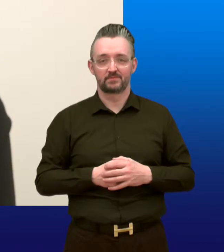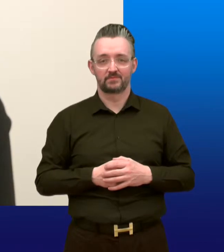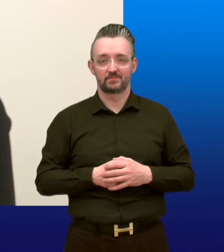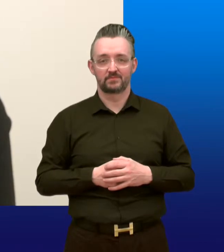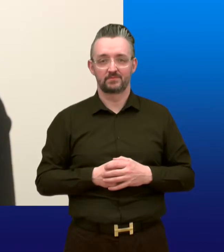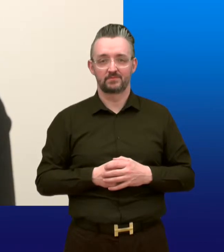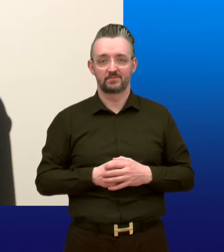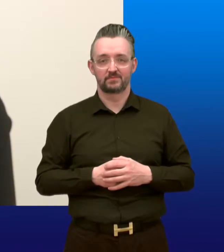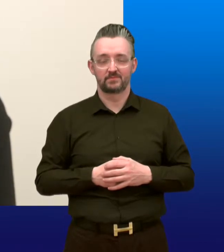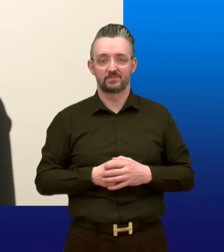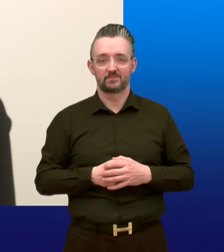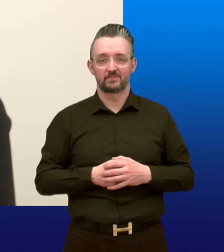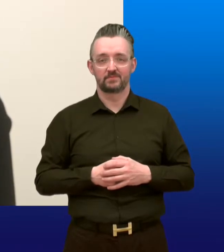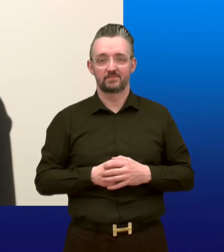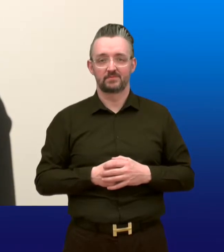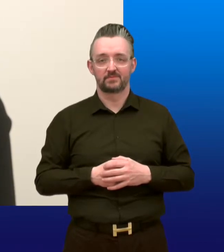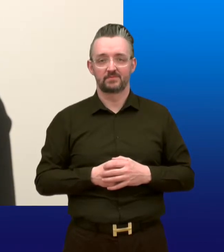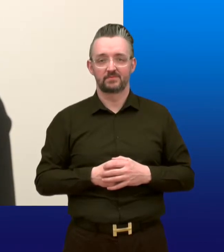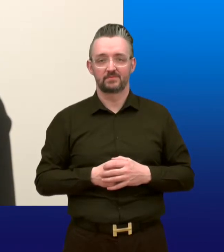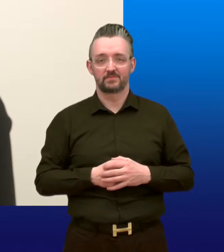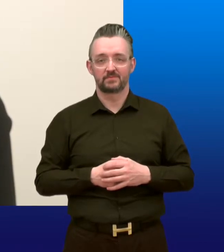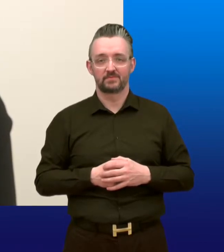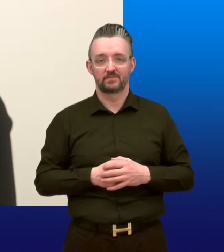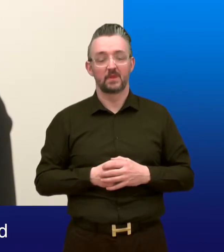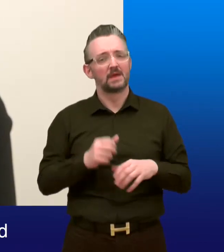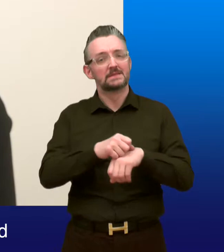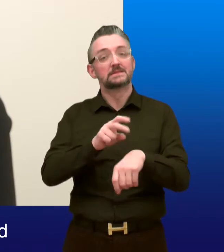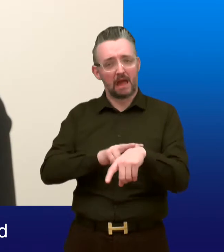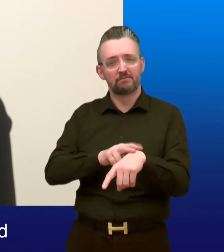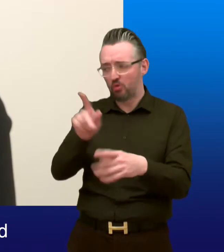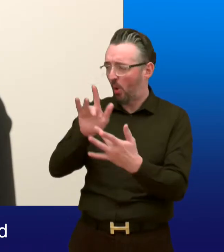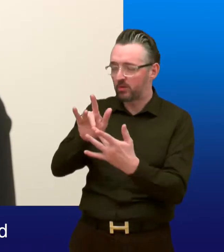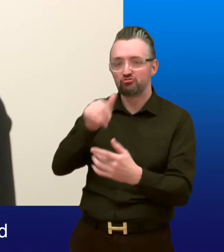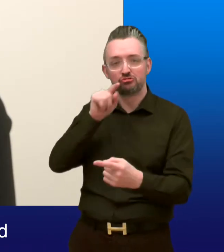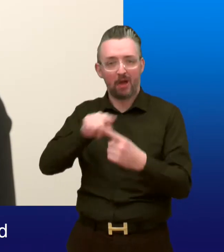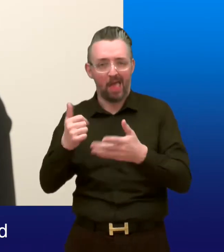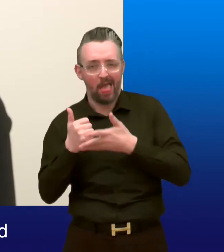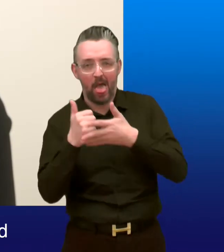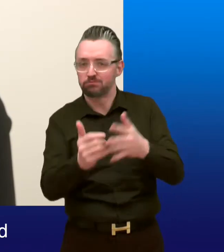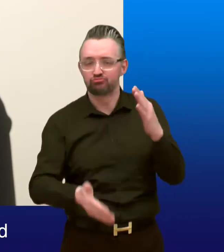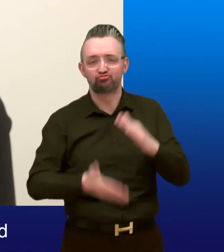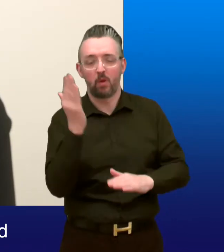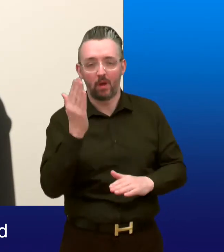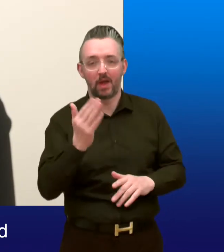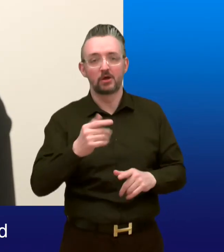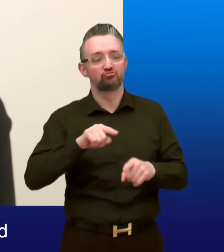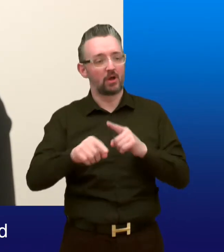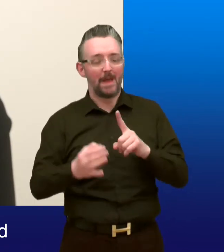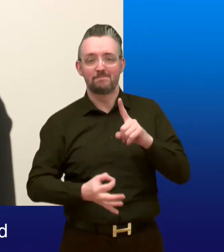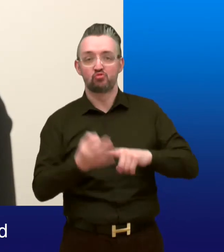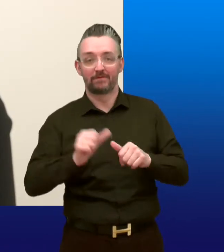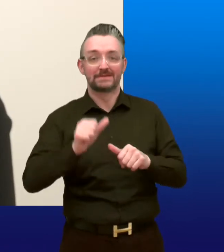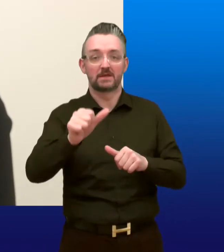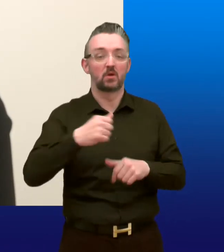182 22 22 22. Staff will try and help you right away and to ensure we do better next